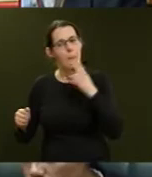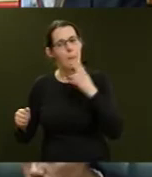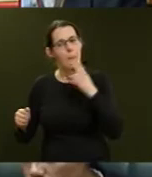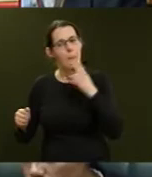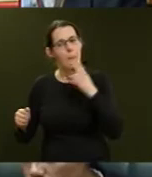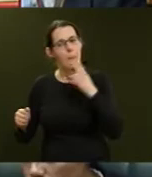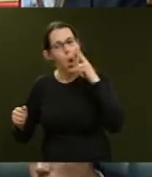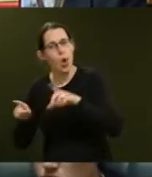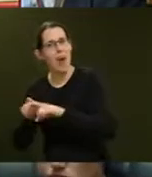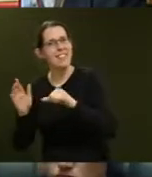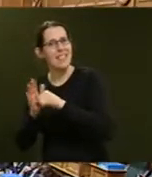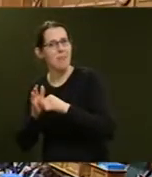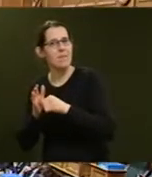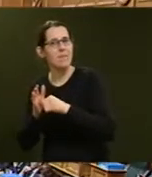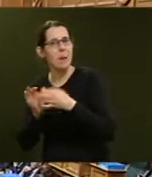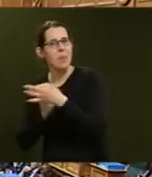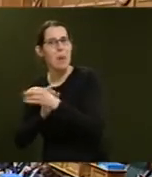that will actually reduce harm.